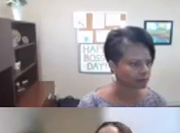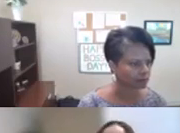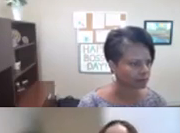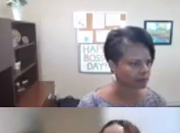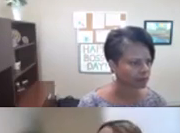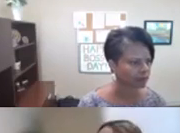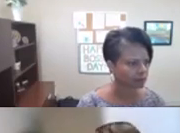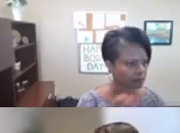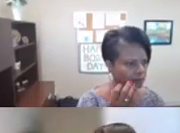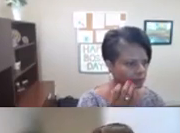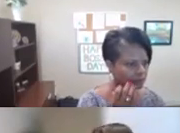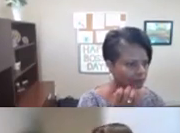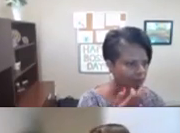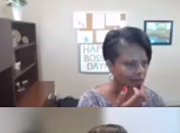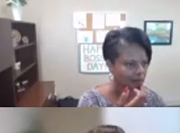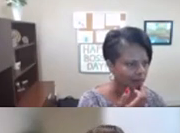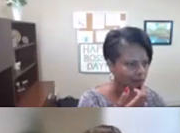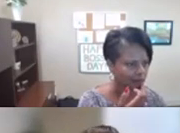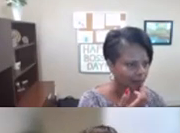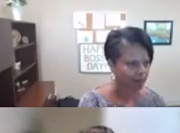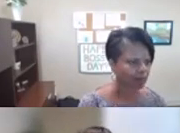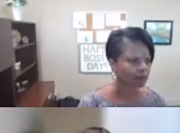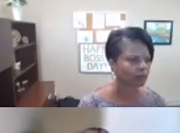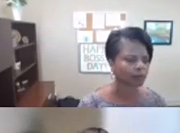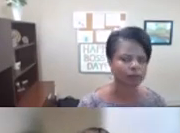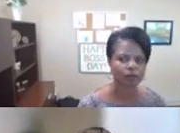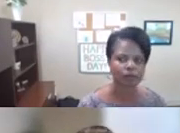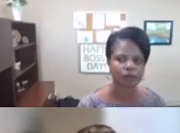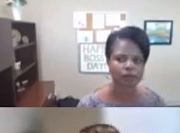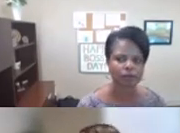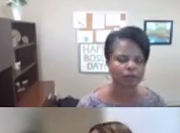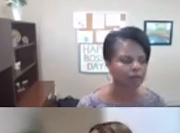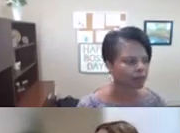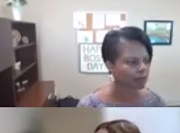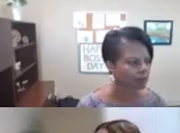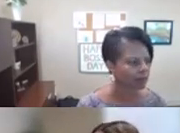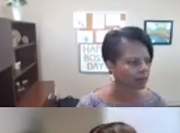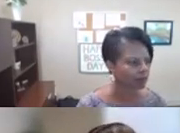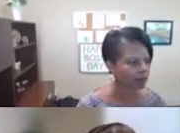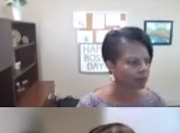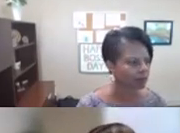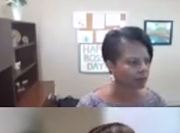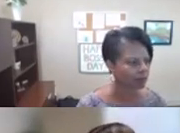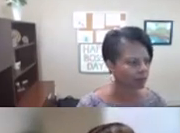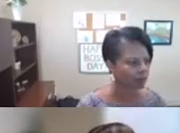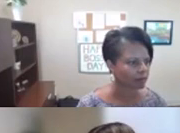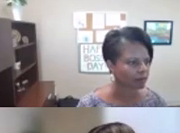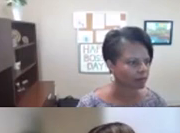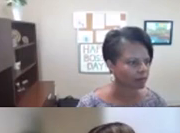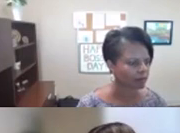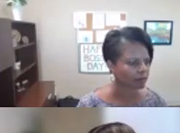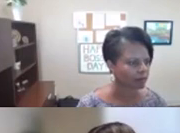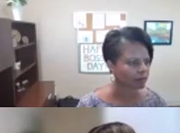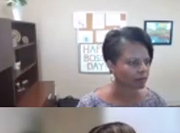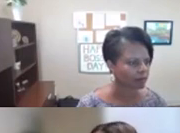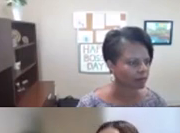that'll give me a different perspective but uh we can give that a try okay let me